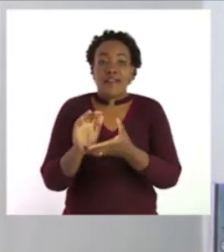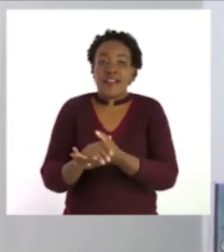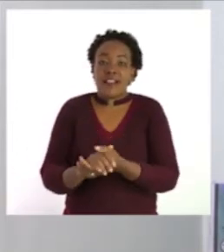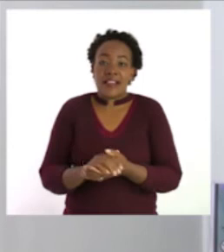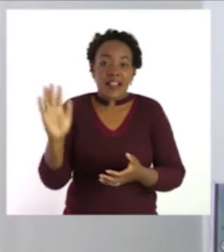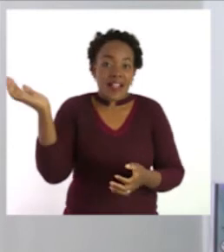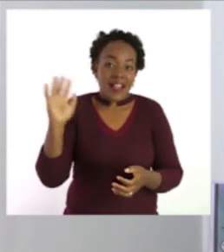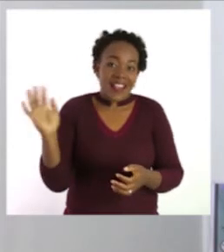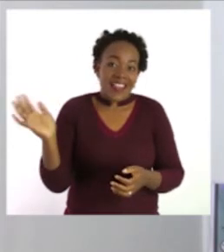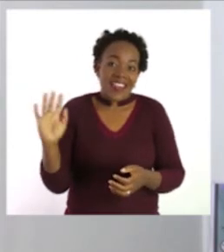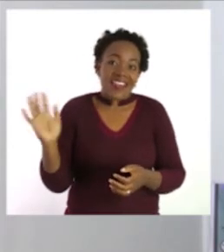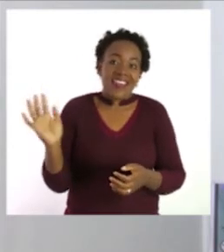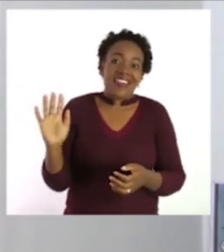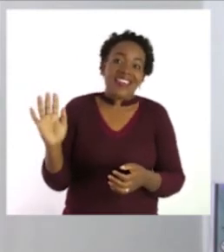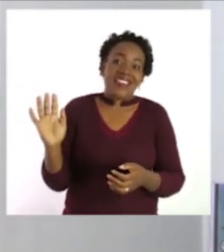hello.